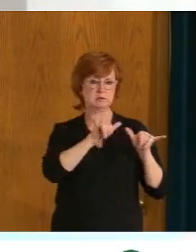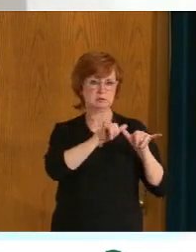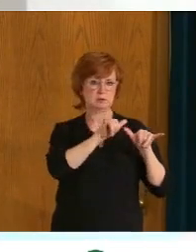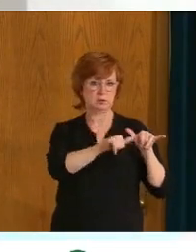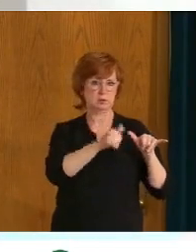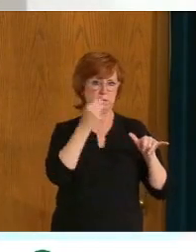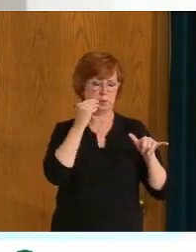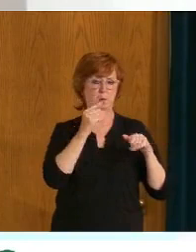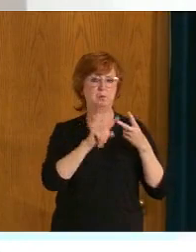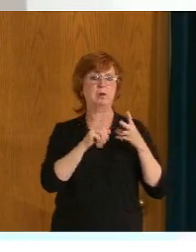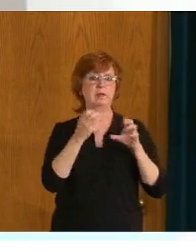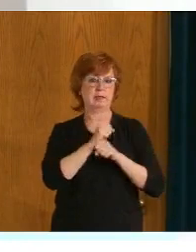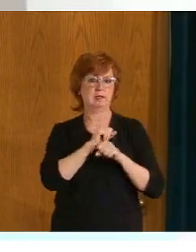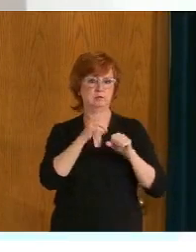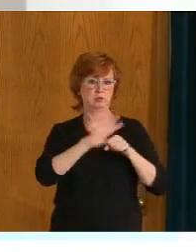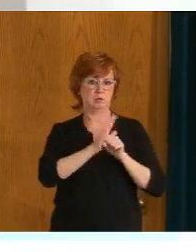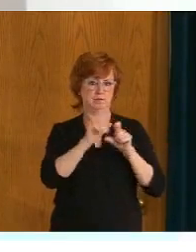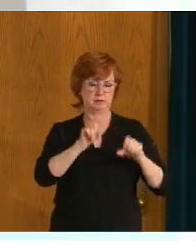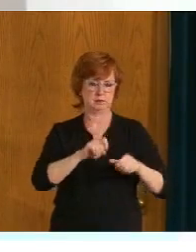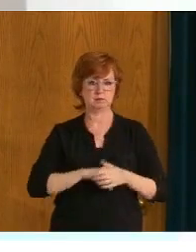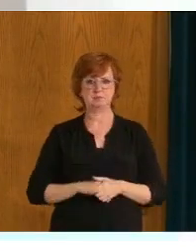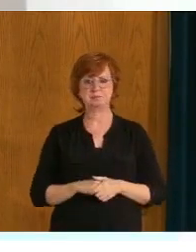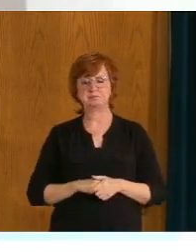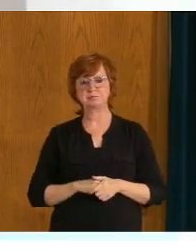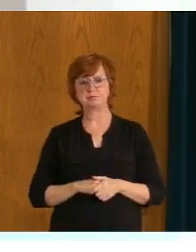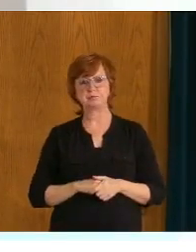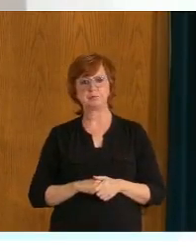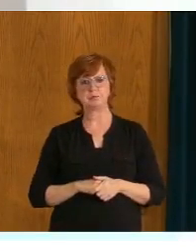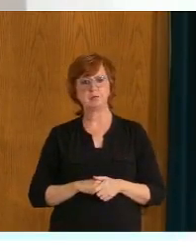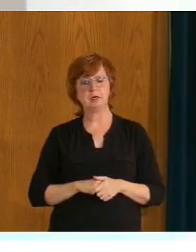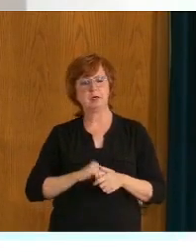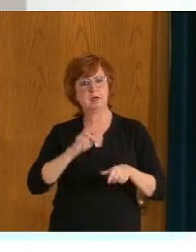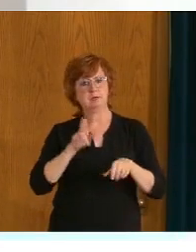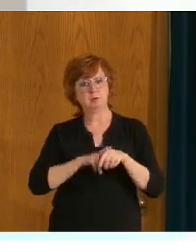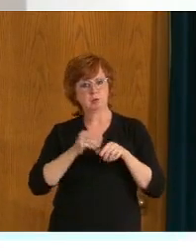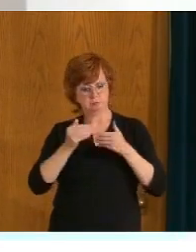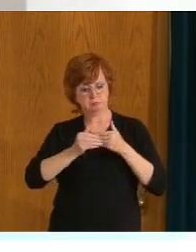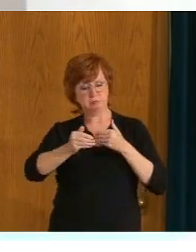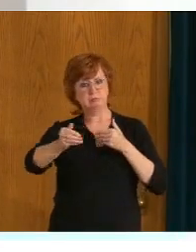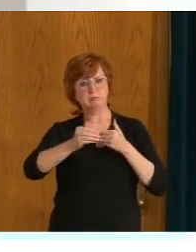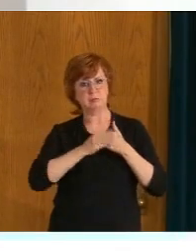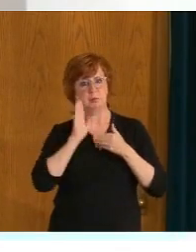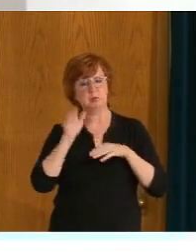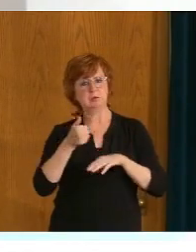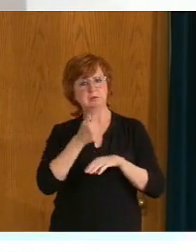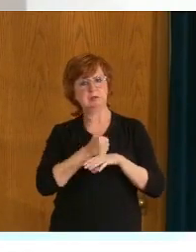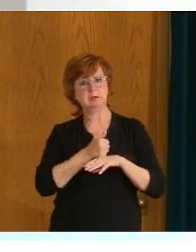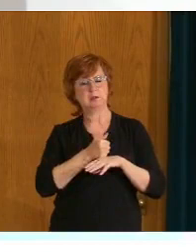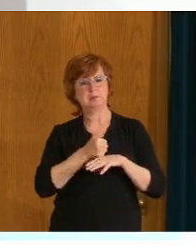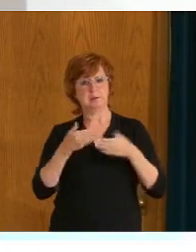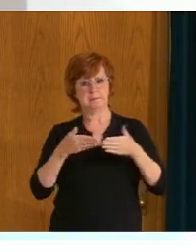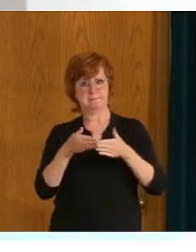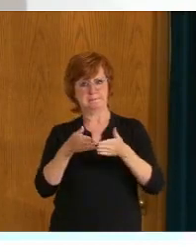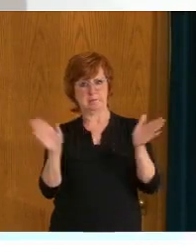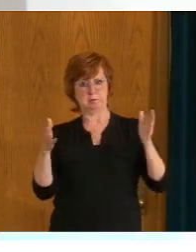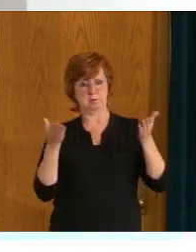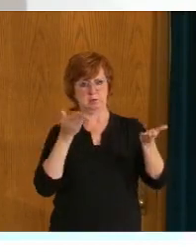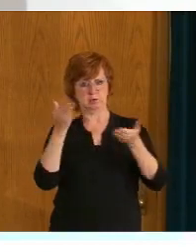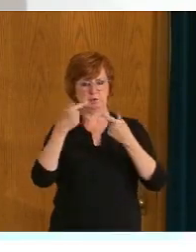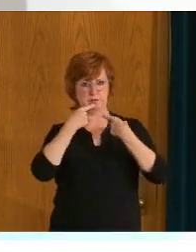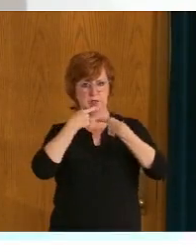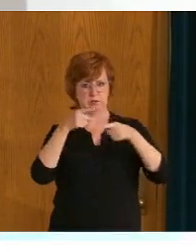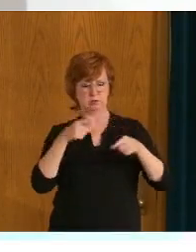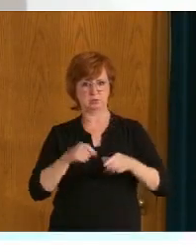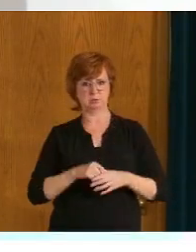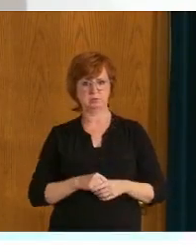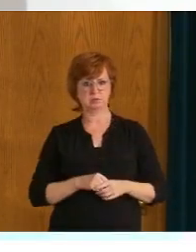We will also obviously continue to issue public service announcements in settings where communities or events where the